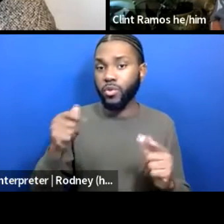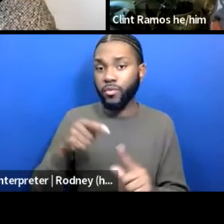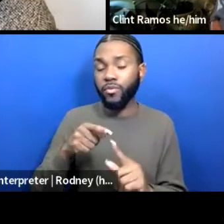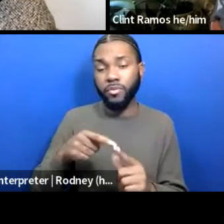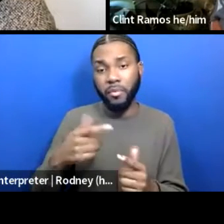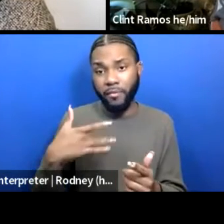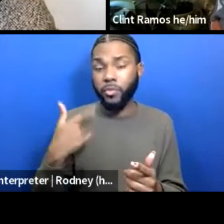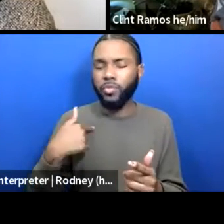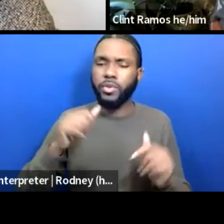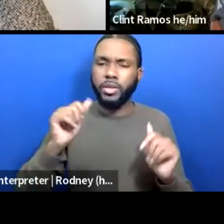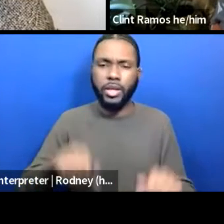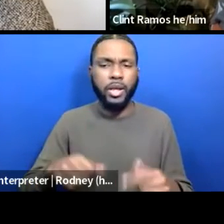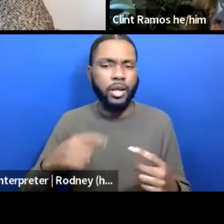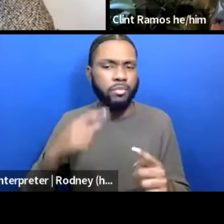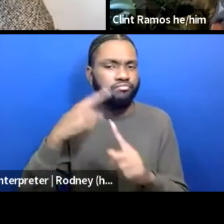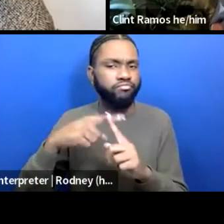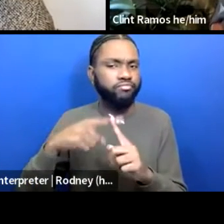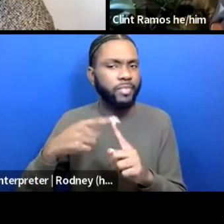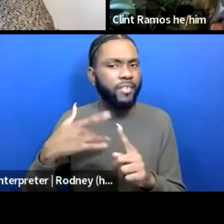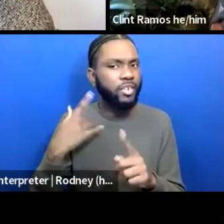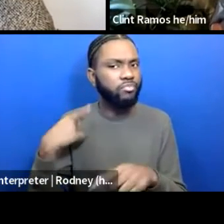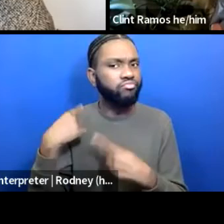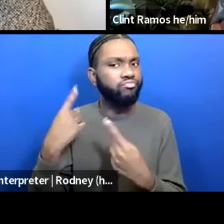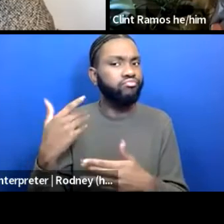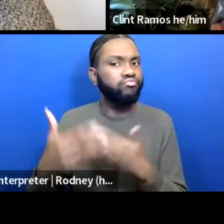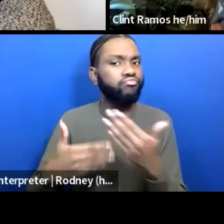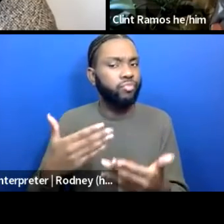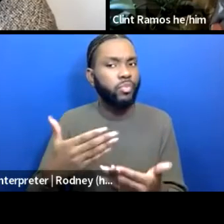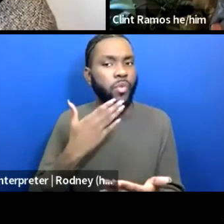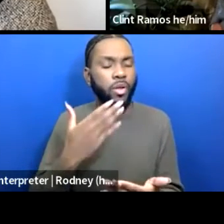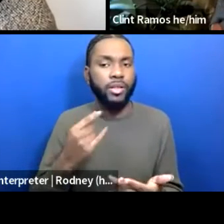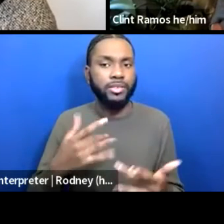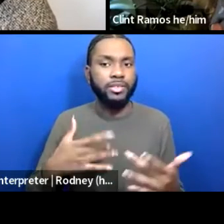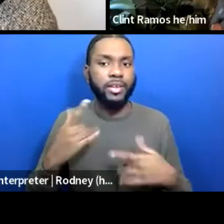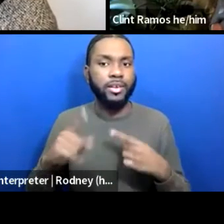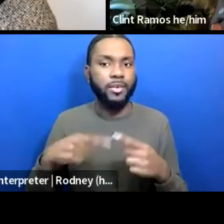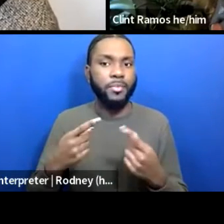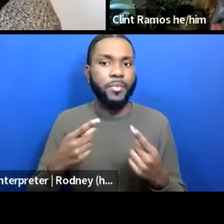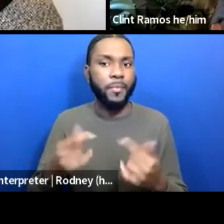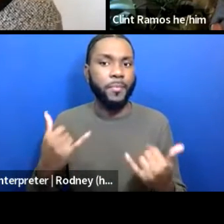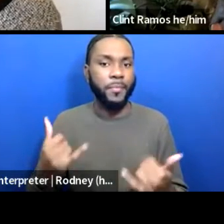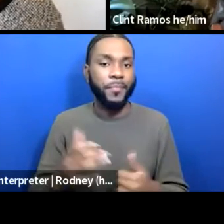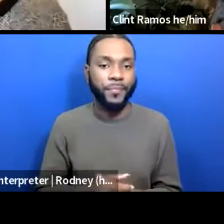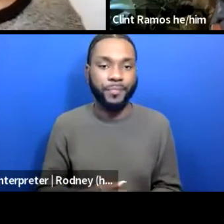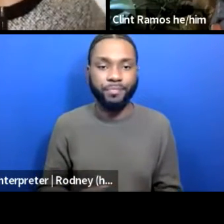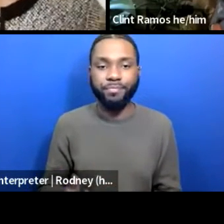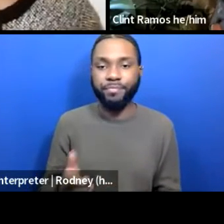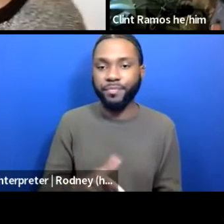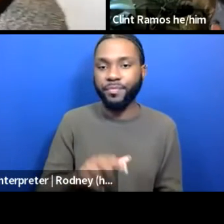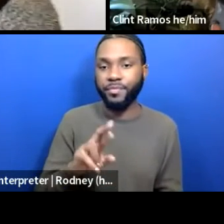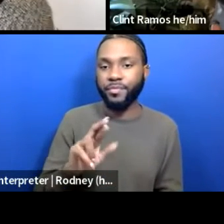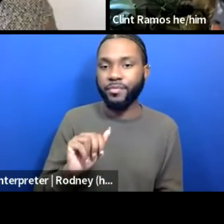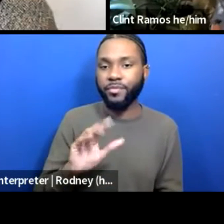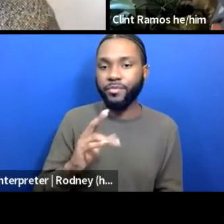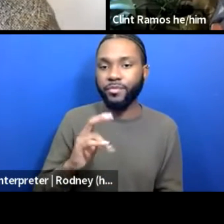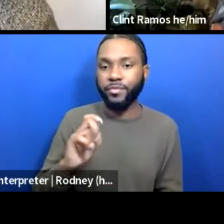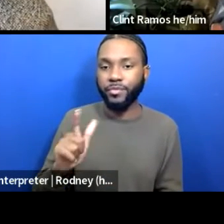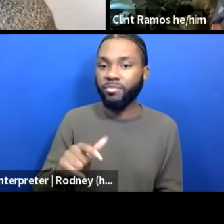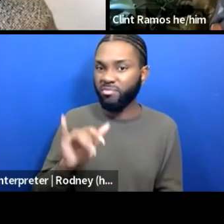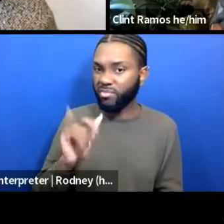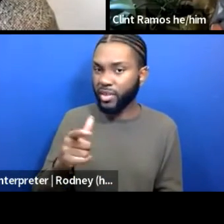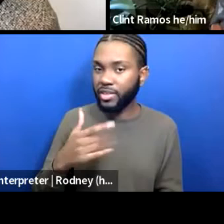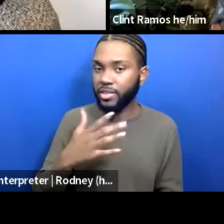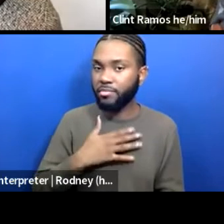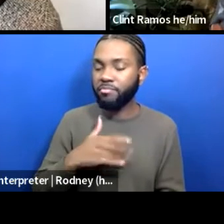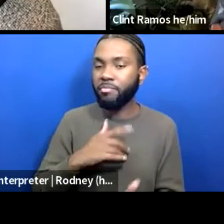can. I think it's really going well, and I'm really excited about where we are with this. Yeah, absolutely. So that's my follow-up is I